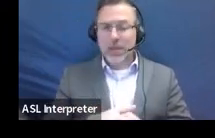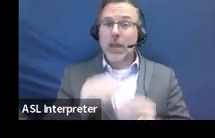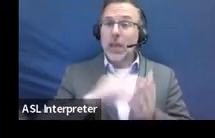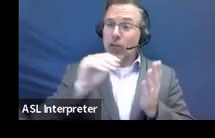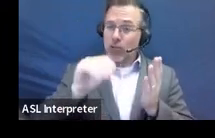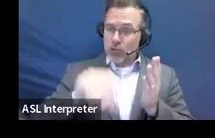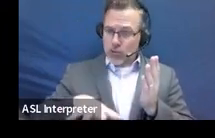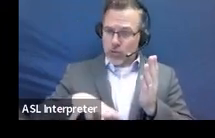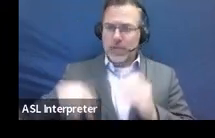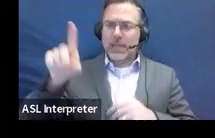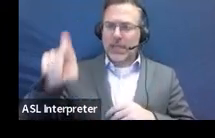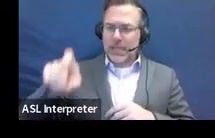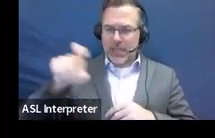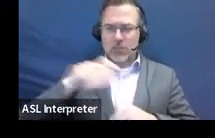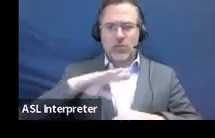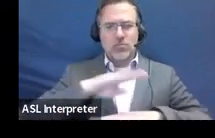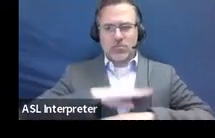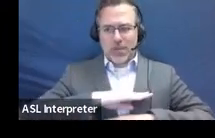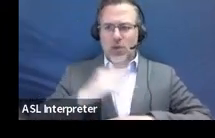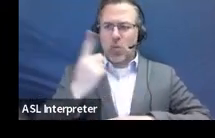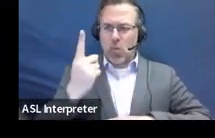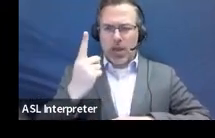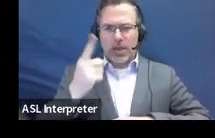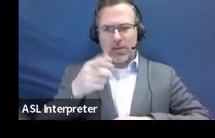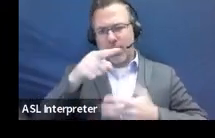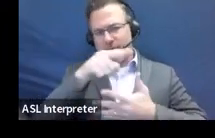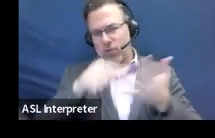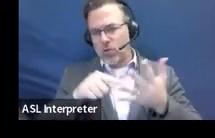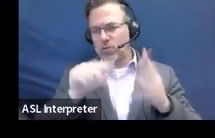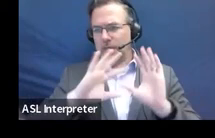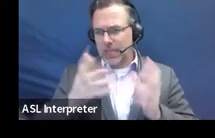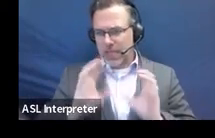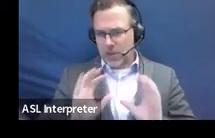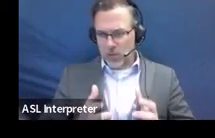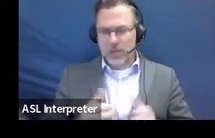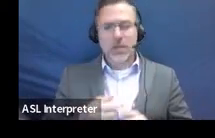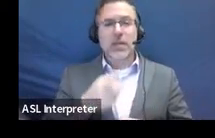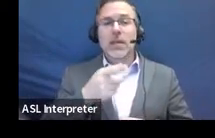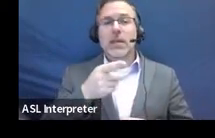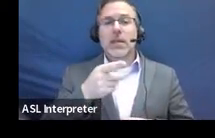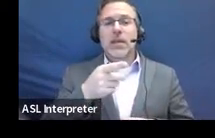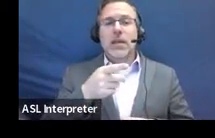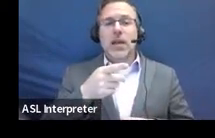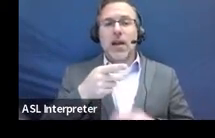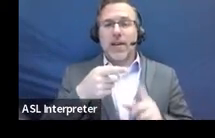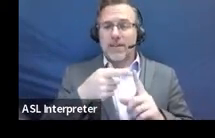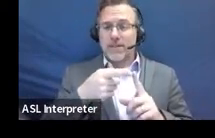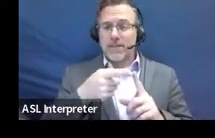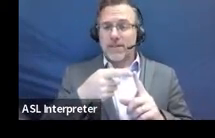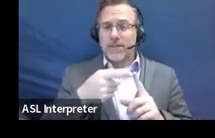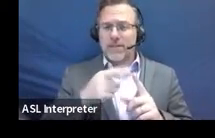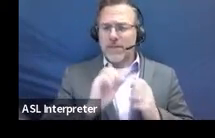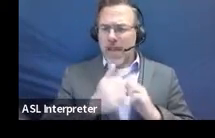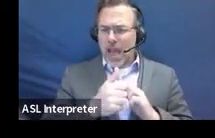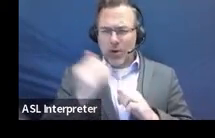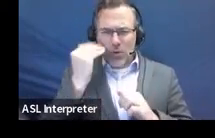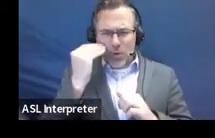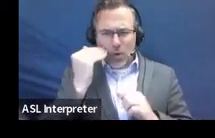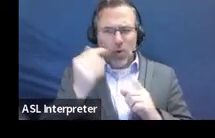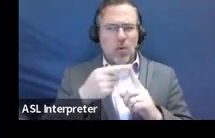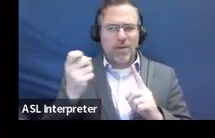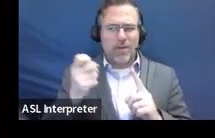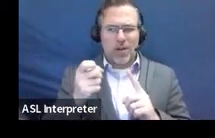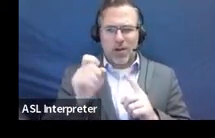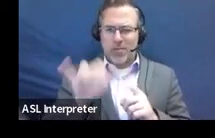under one of those disability categories. And it would be based off of that initial or re-evaluation. So